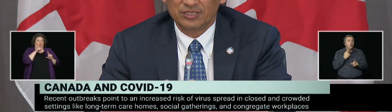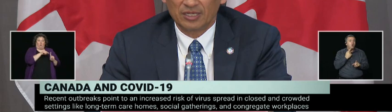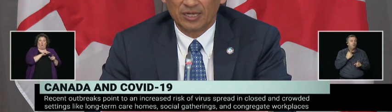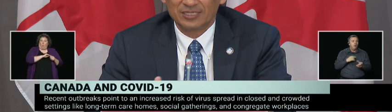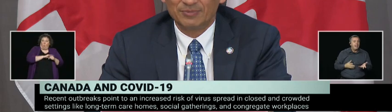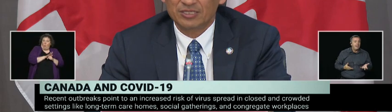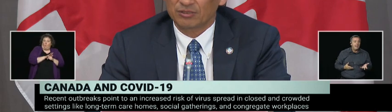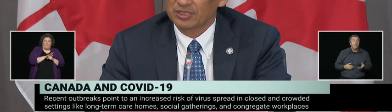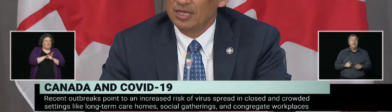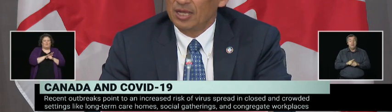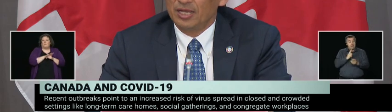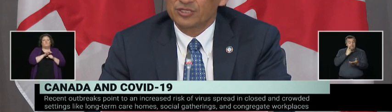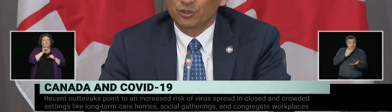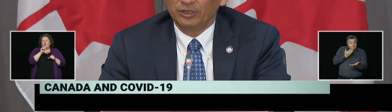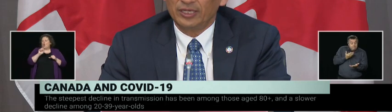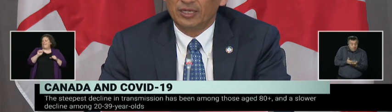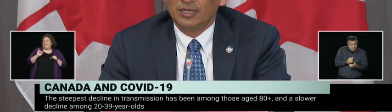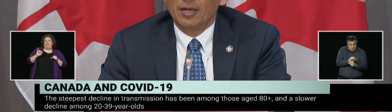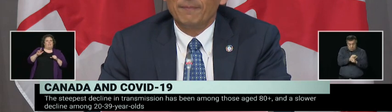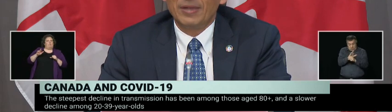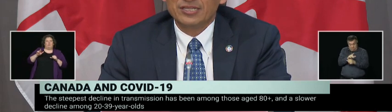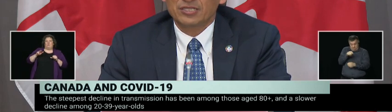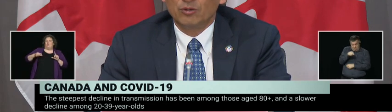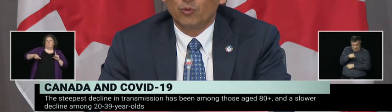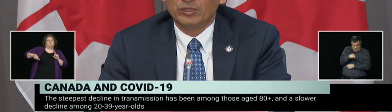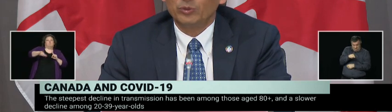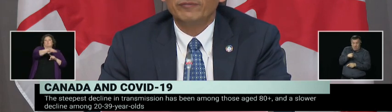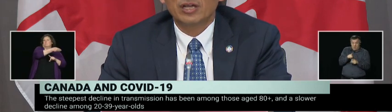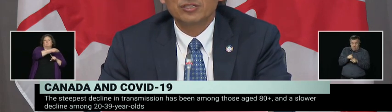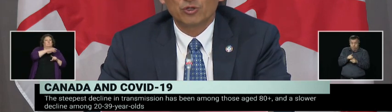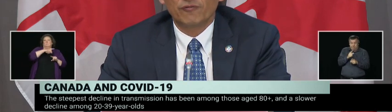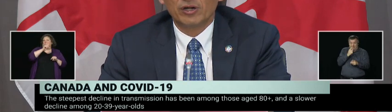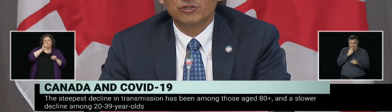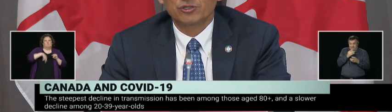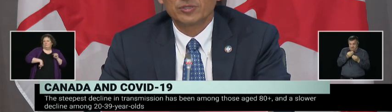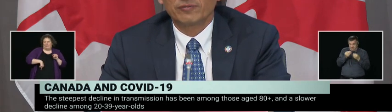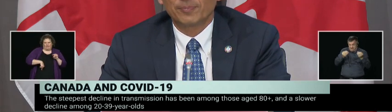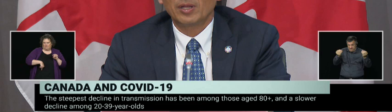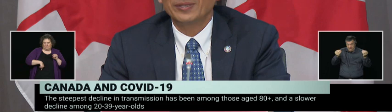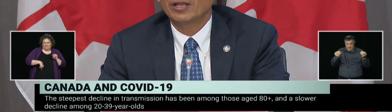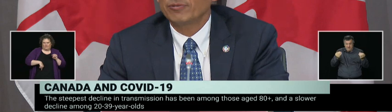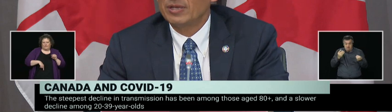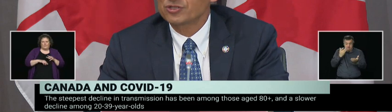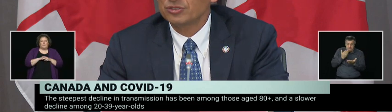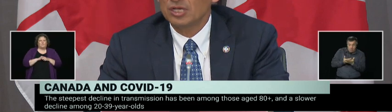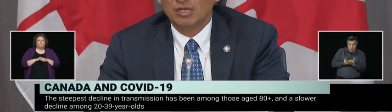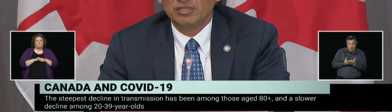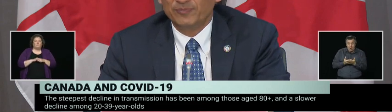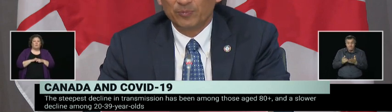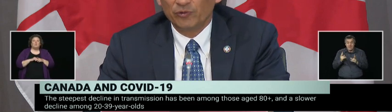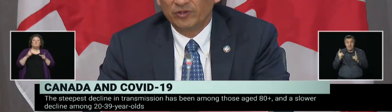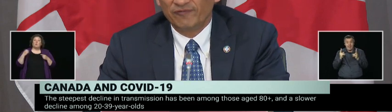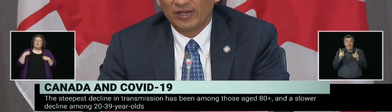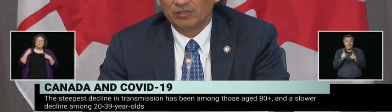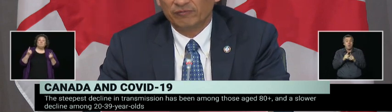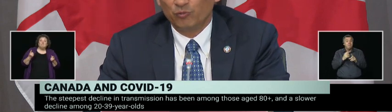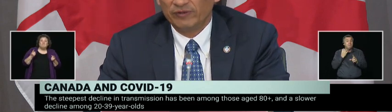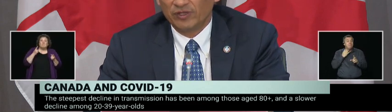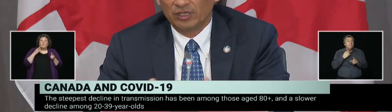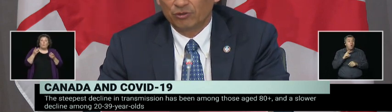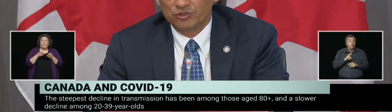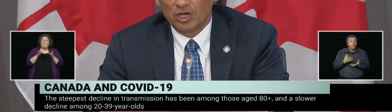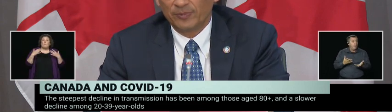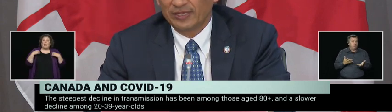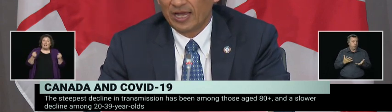sense as measles. And certainly based on what we've done so far in terms of the public health measures, they've been proven effective.